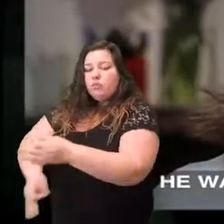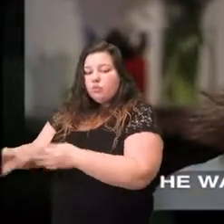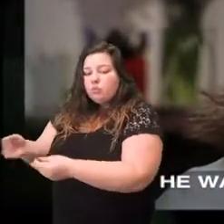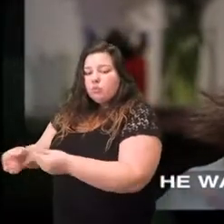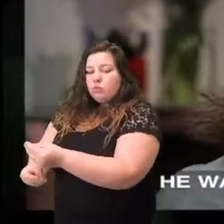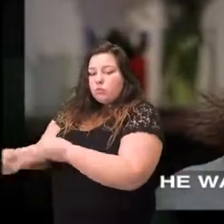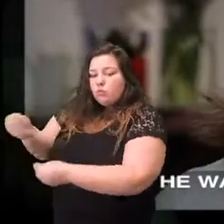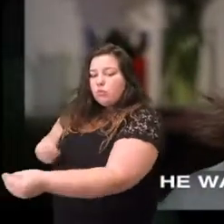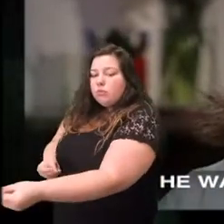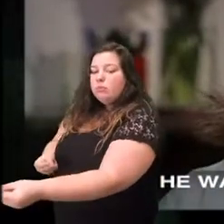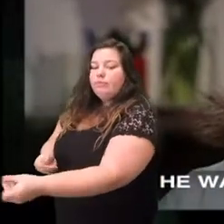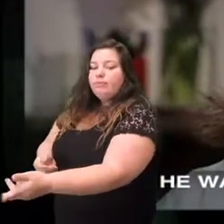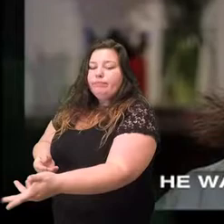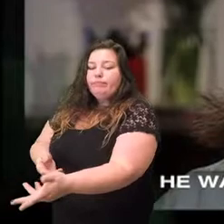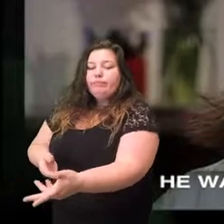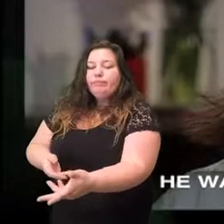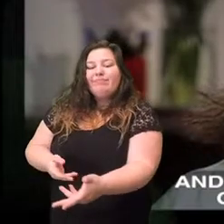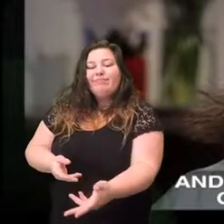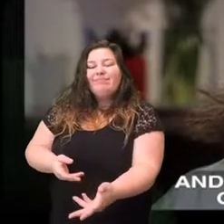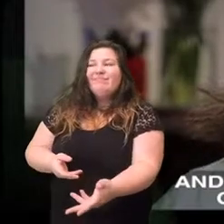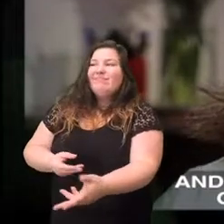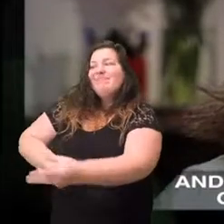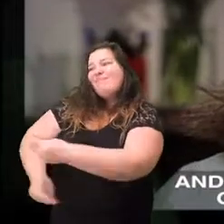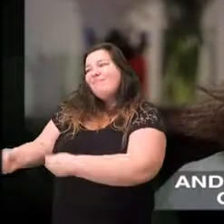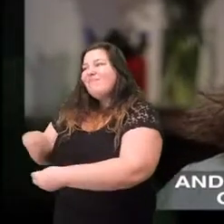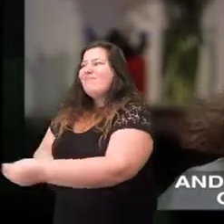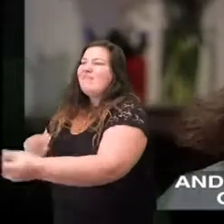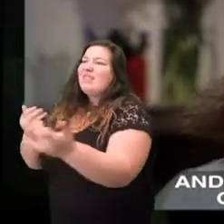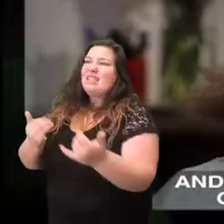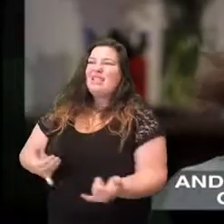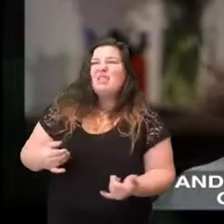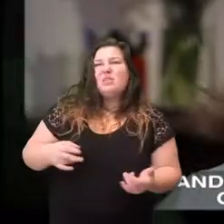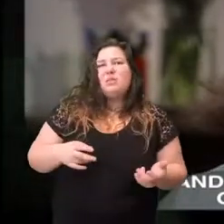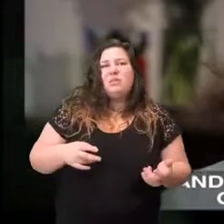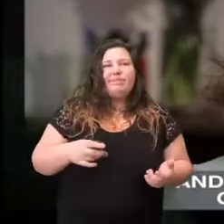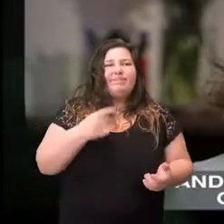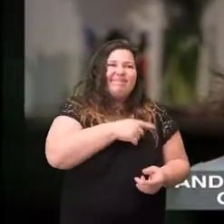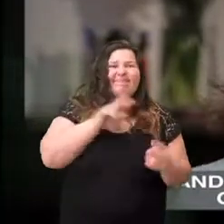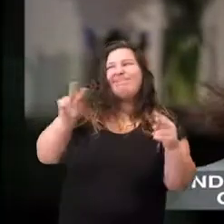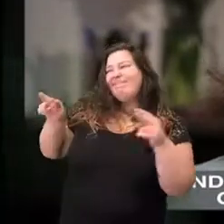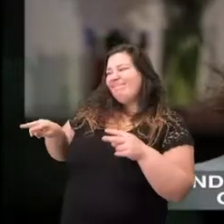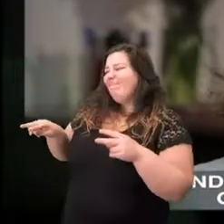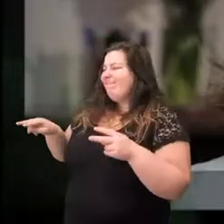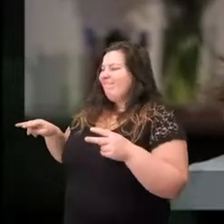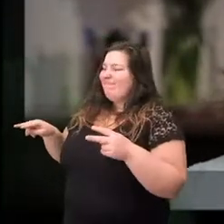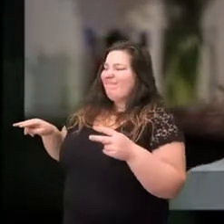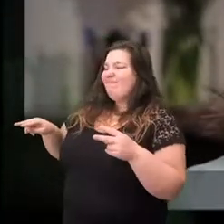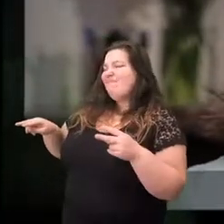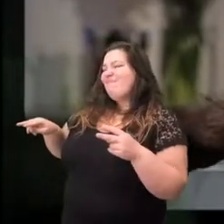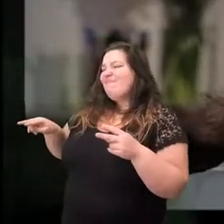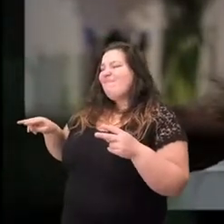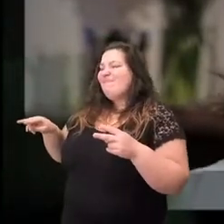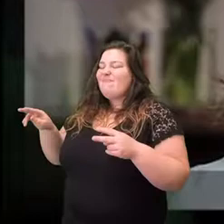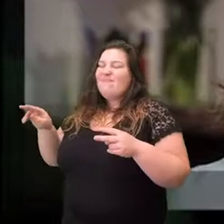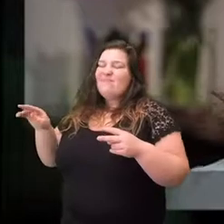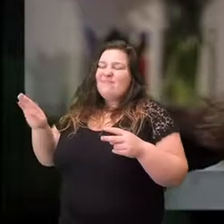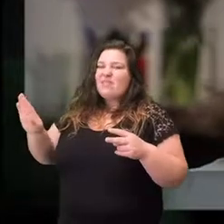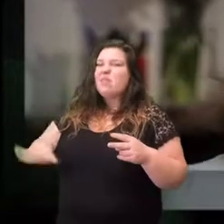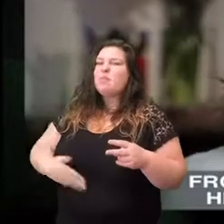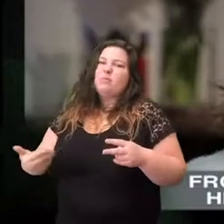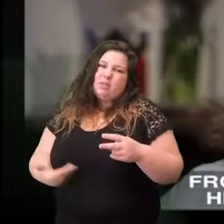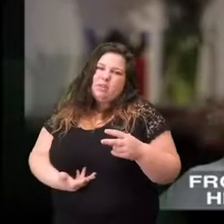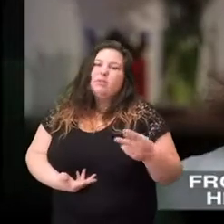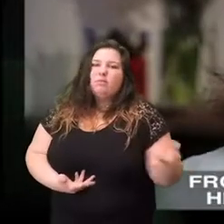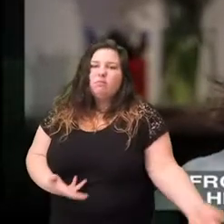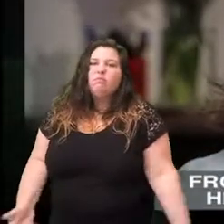uniform internal trade within the country and when he sees Rhode Island charging Massachusetts a tariff every time someone